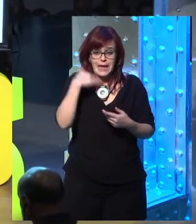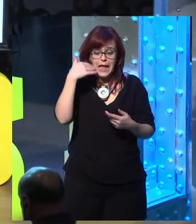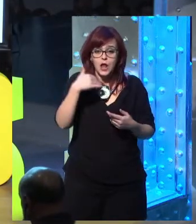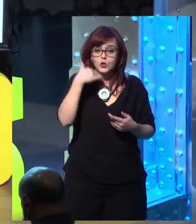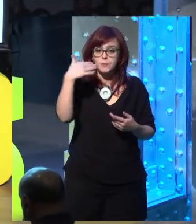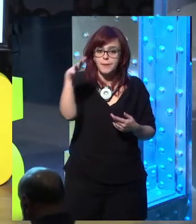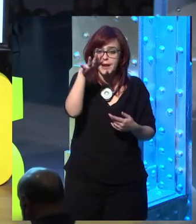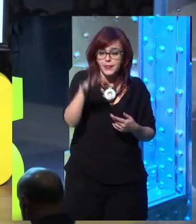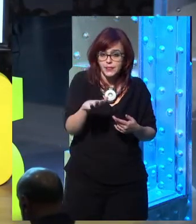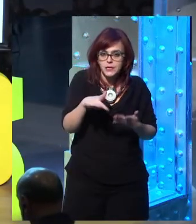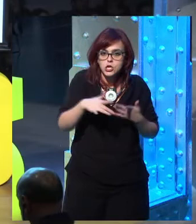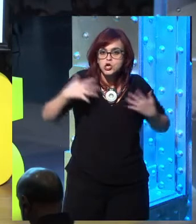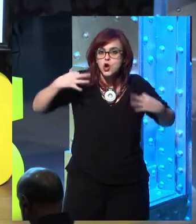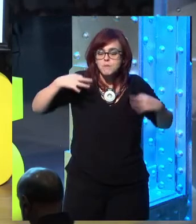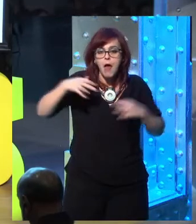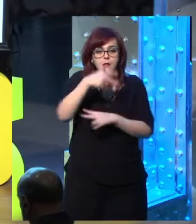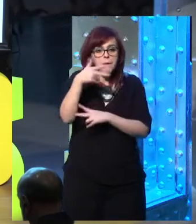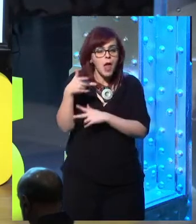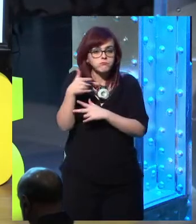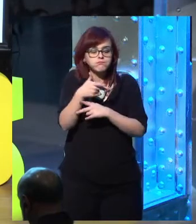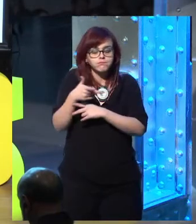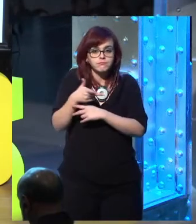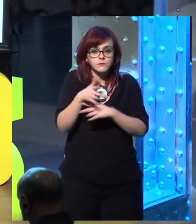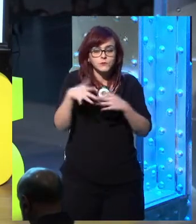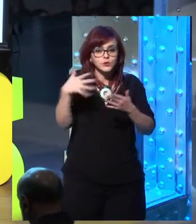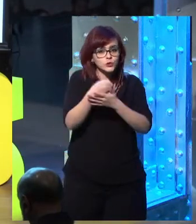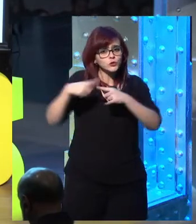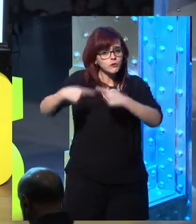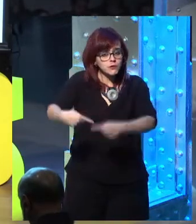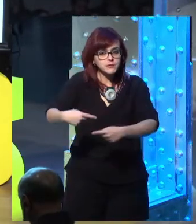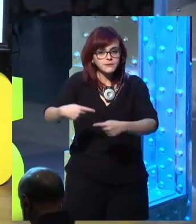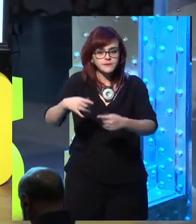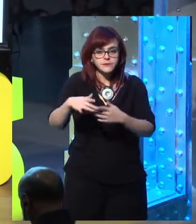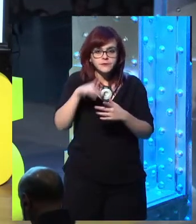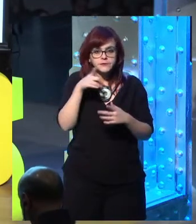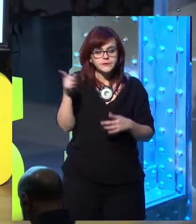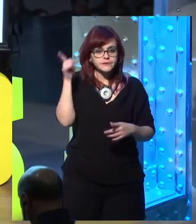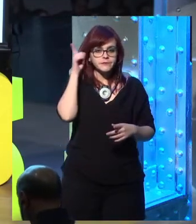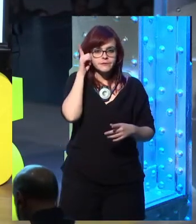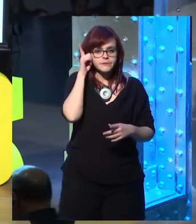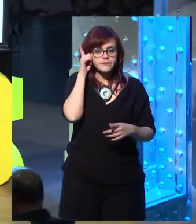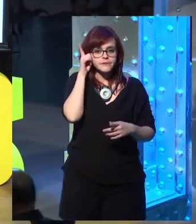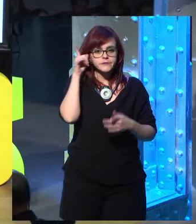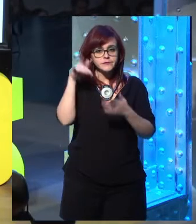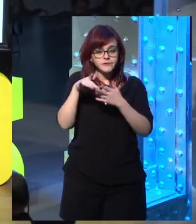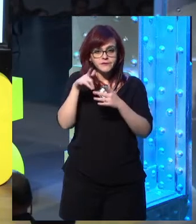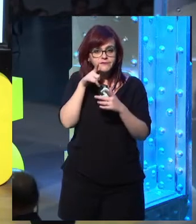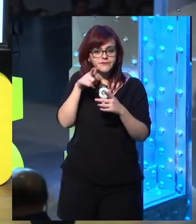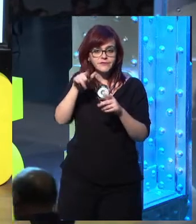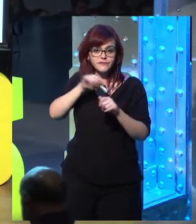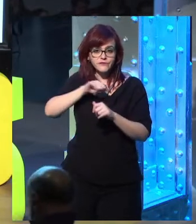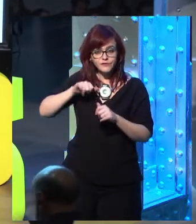know that you hold up your phone and you take a photo. And that you can duck away if you didn't want to be in the photo. But that norm